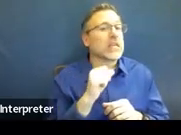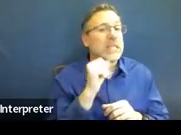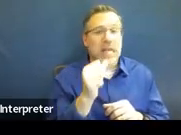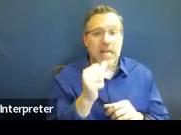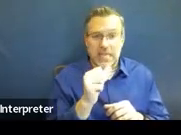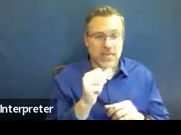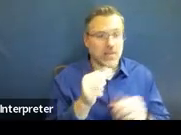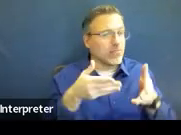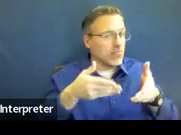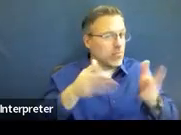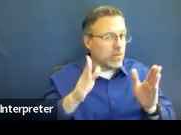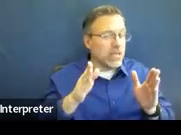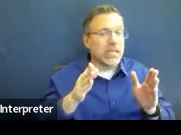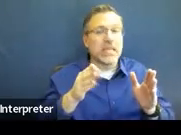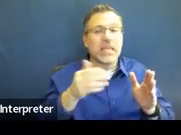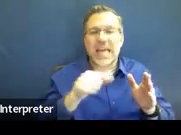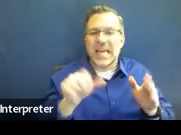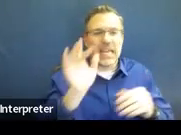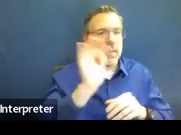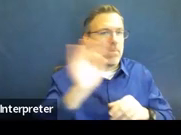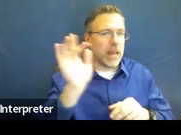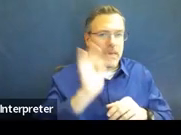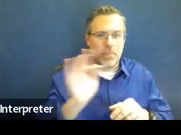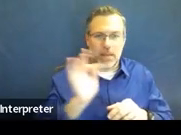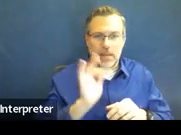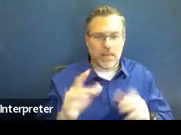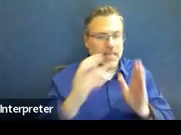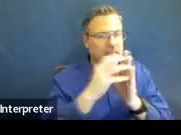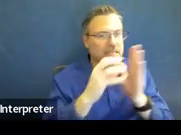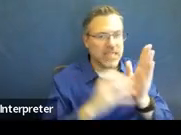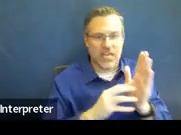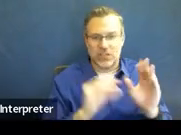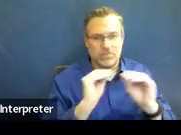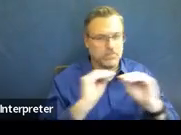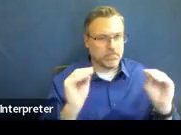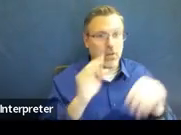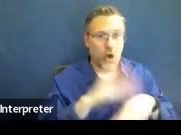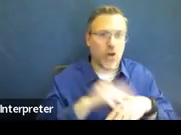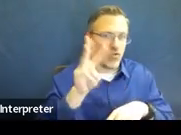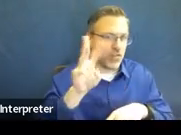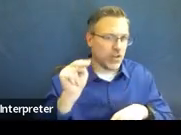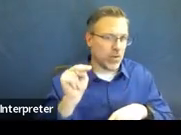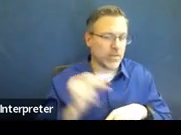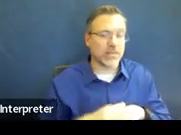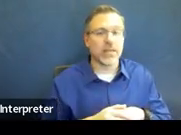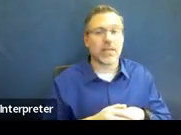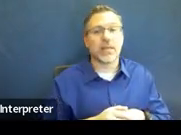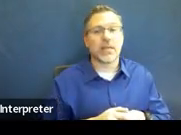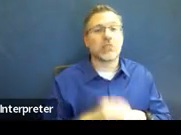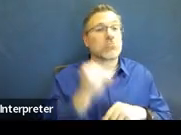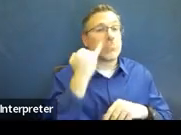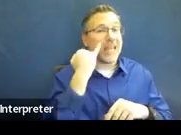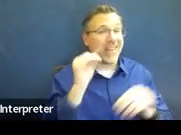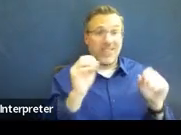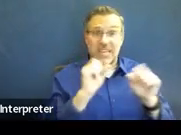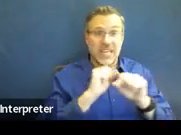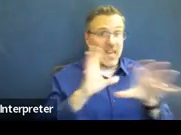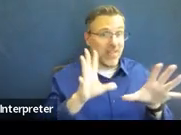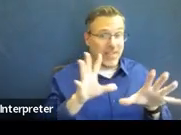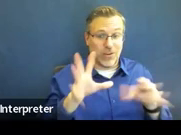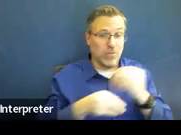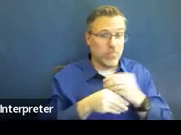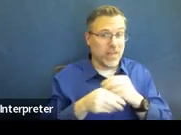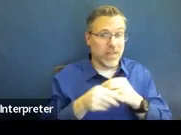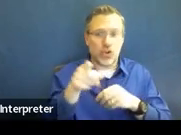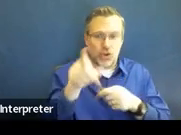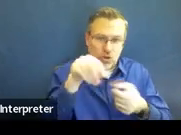blank sections on the written notice. If there is something, if there's nothing to put there, you can just put none